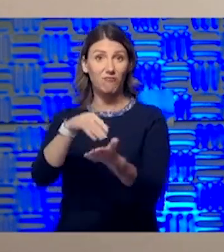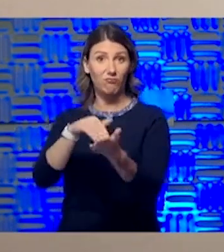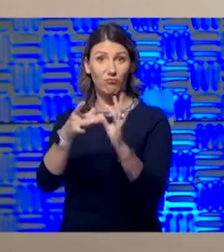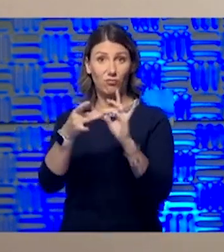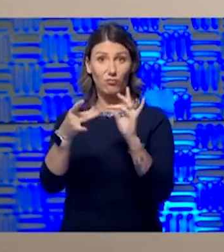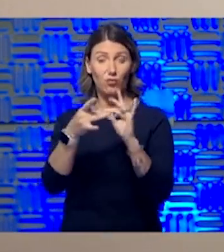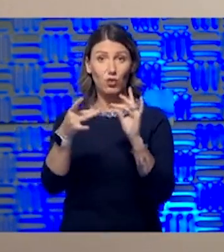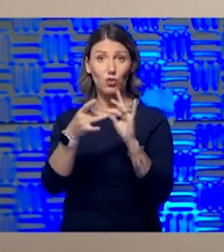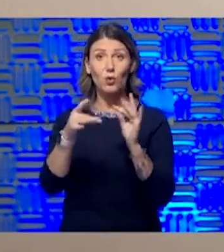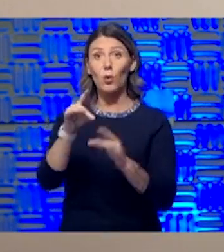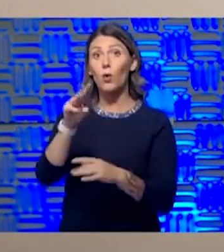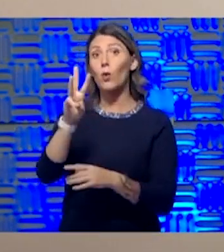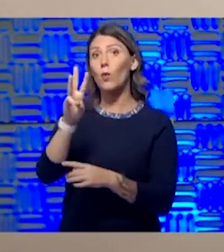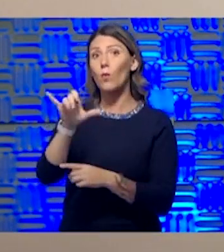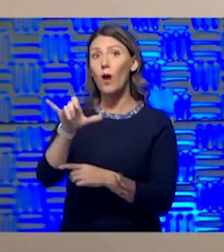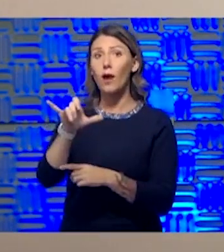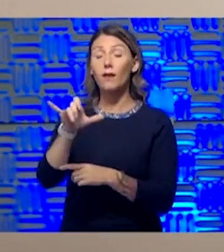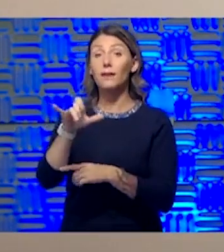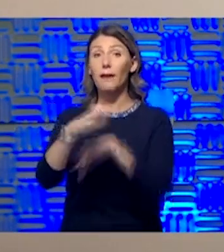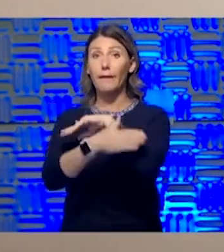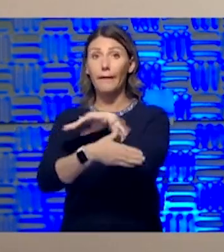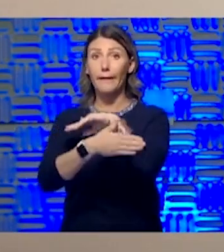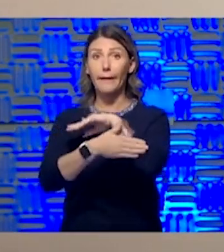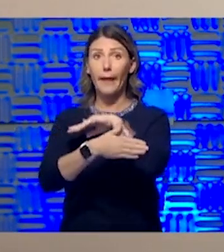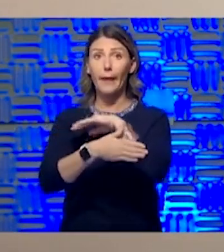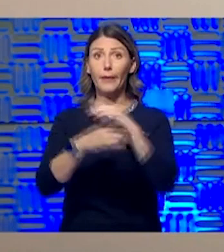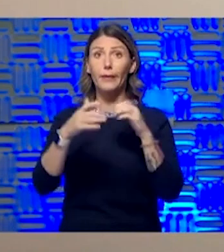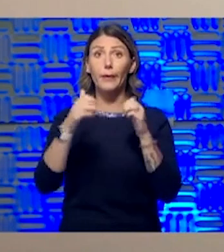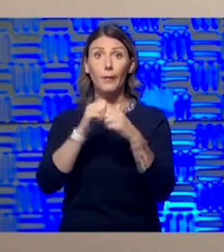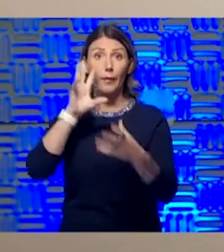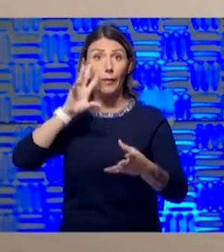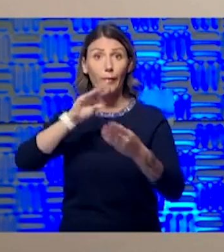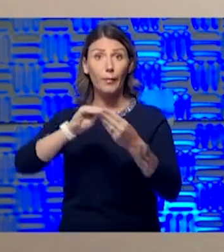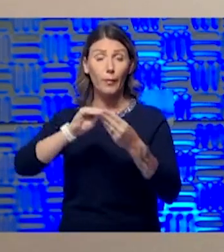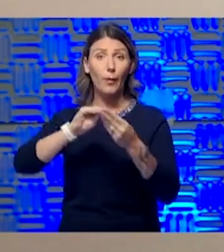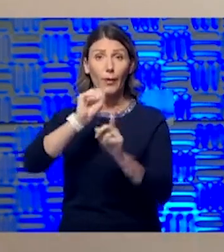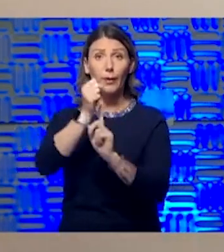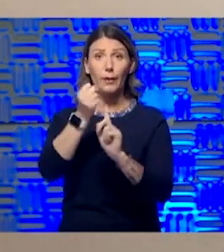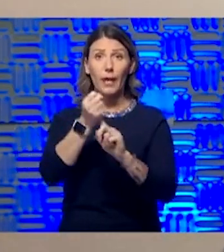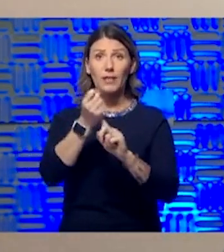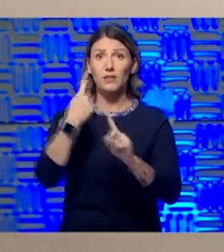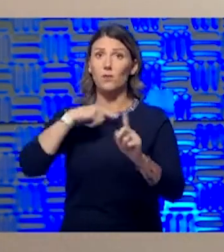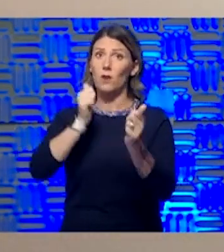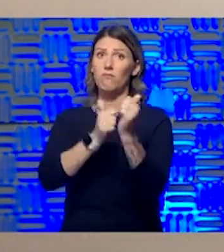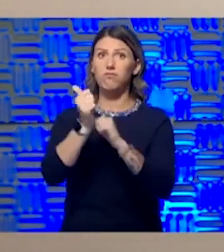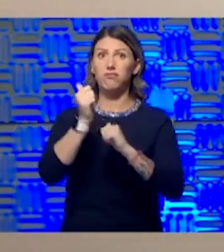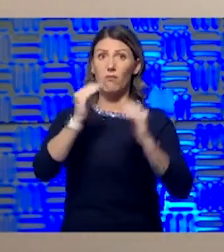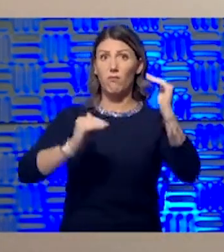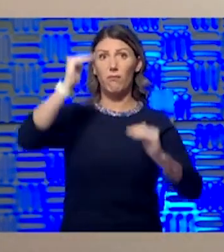passed Johnson County in terms of total cases several weeks ago.